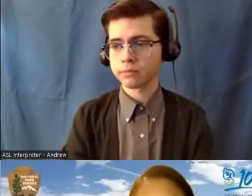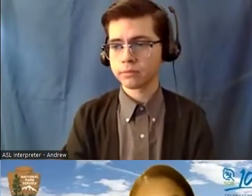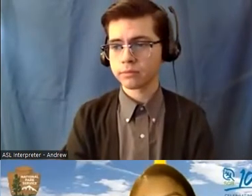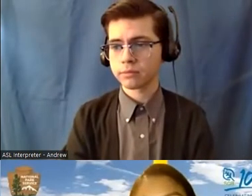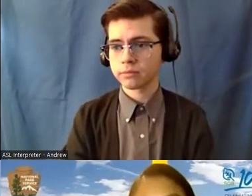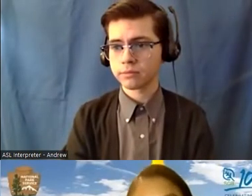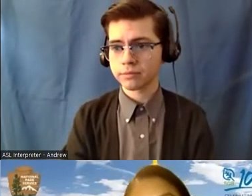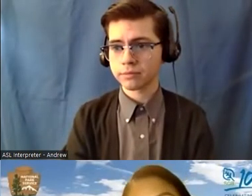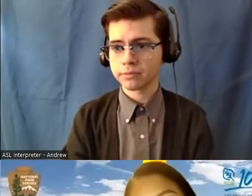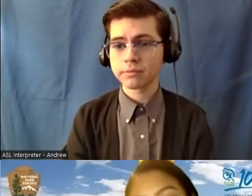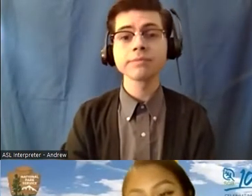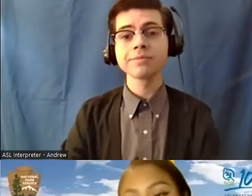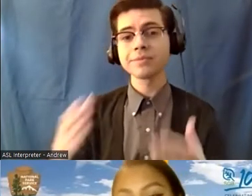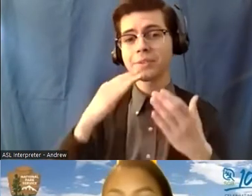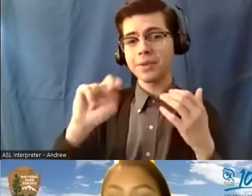Thanks, Angie. Jay?